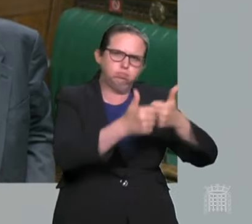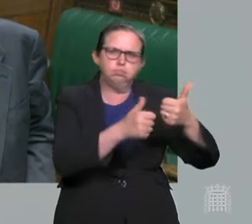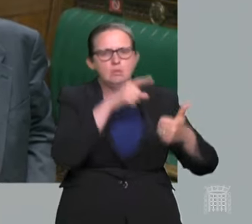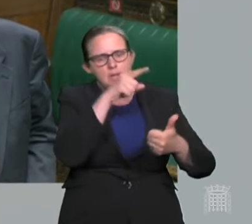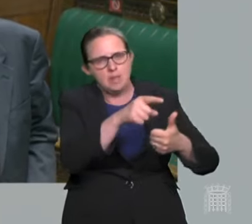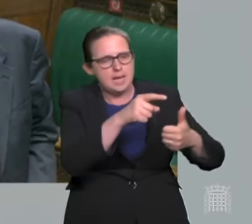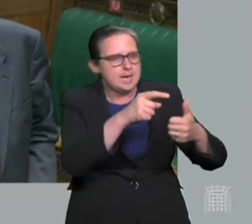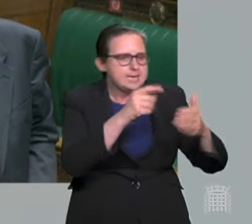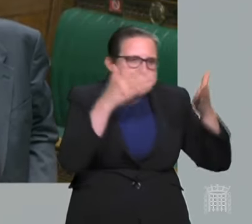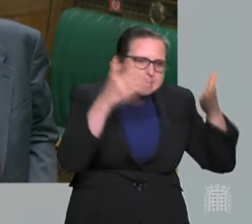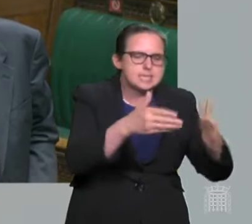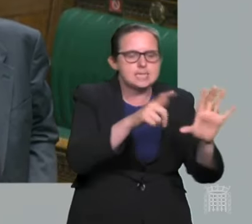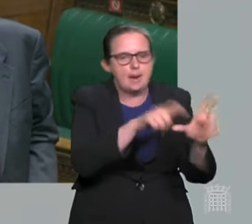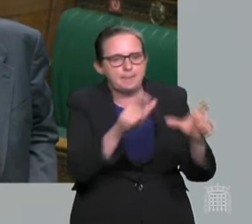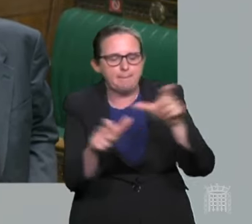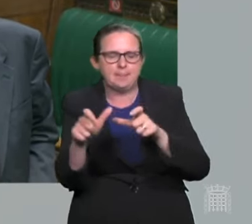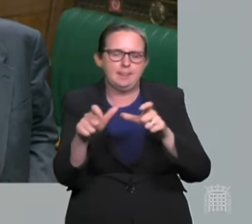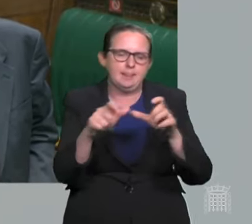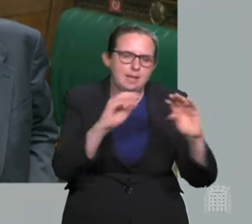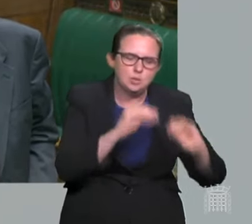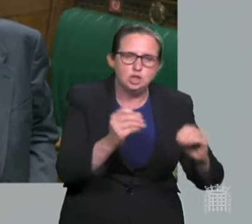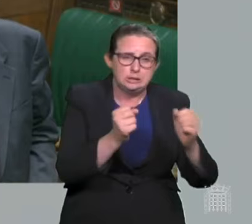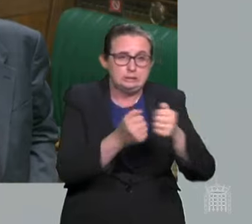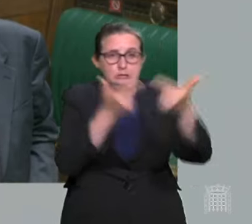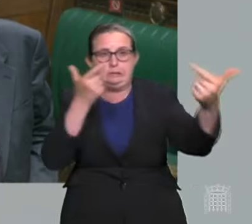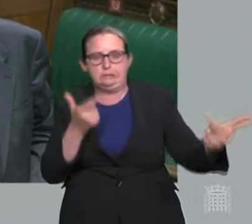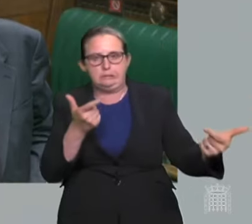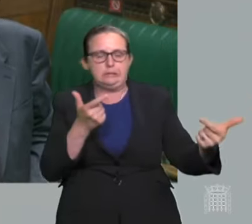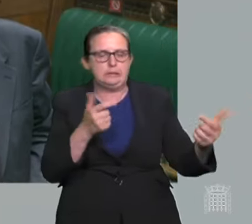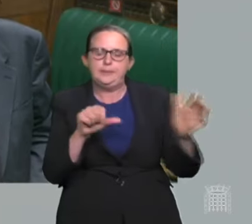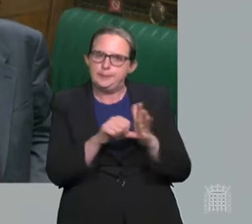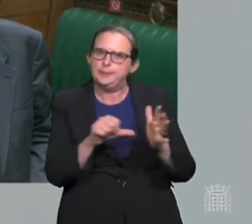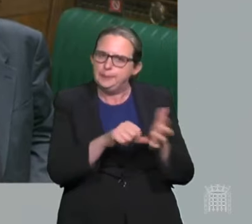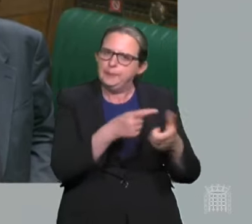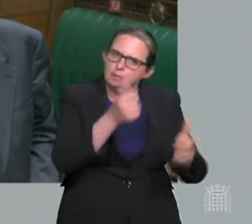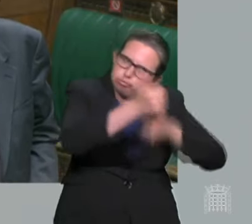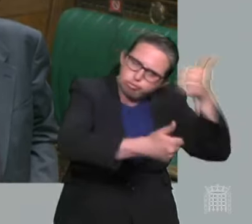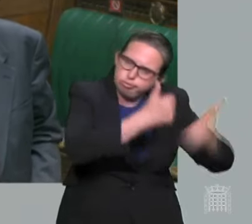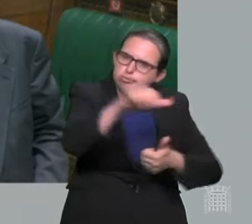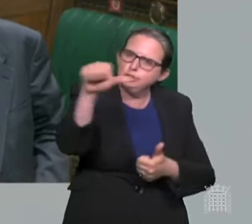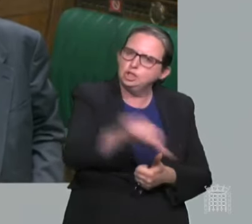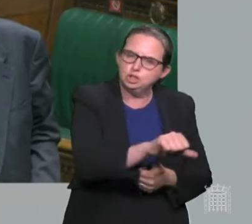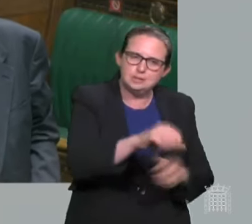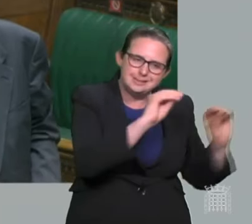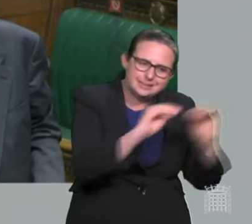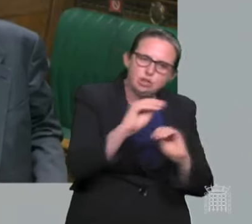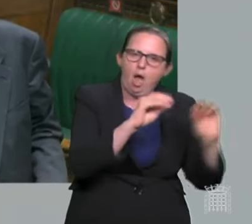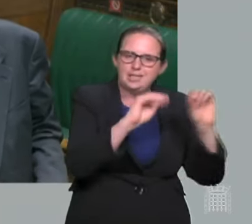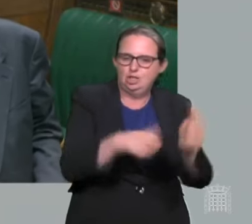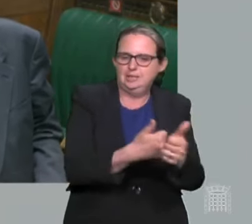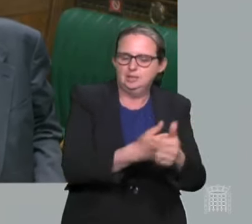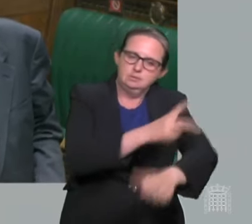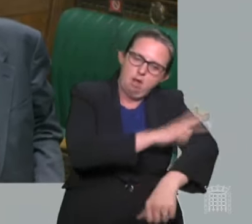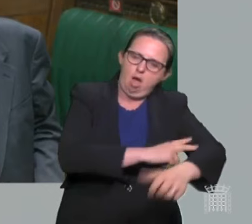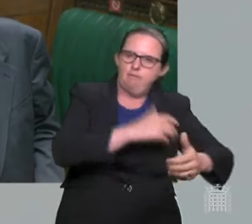and occupied even though remotely. Many people have contributed. Can I finally put to him that I hope that despite the